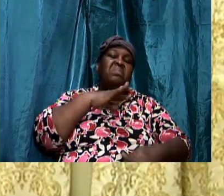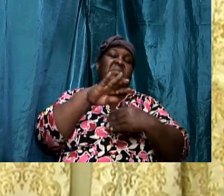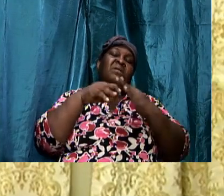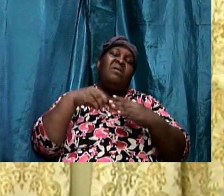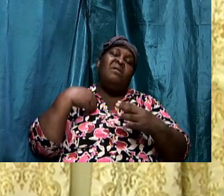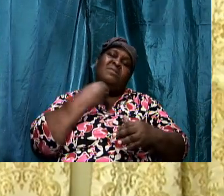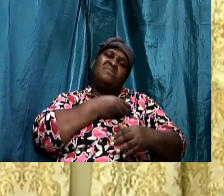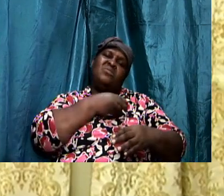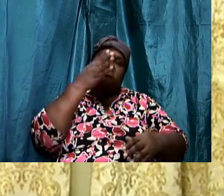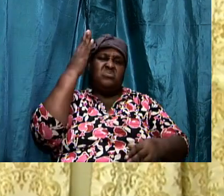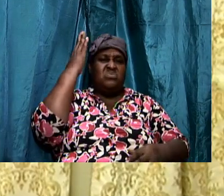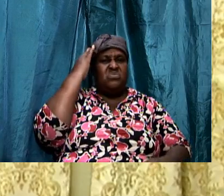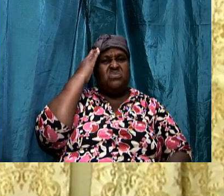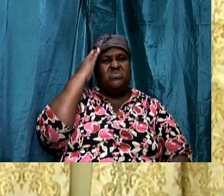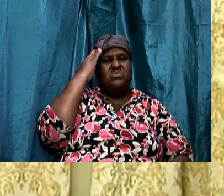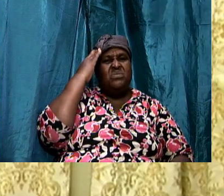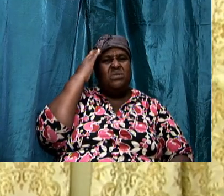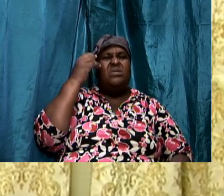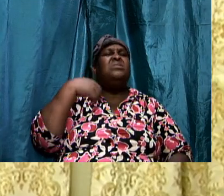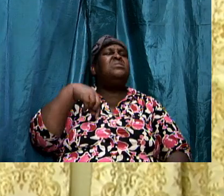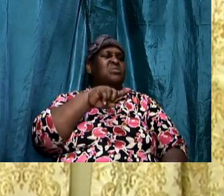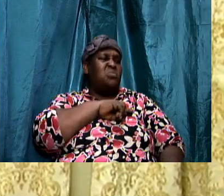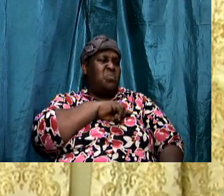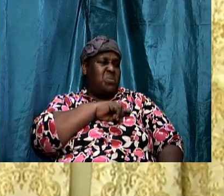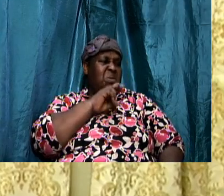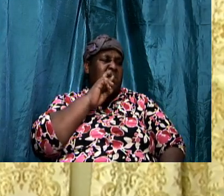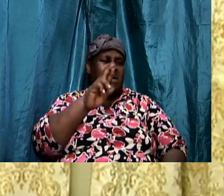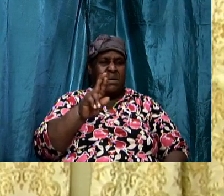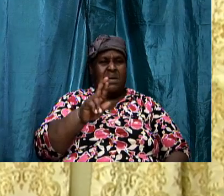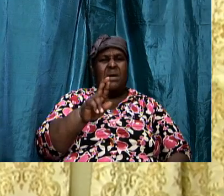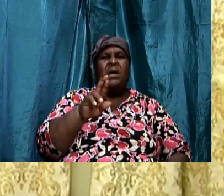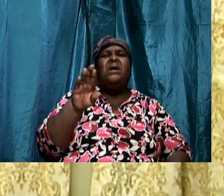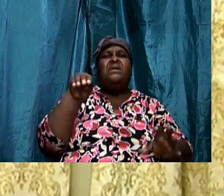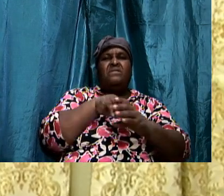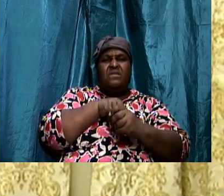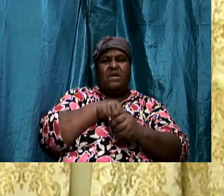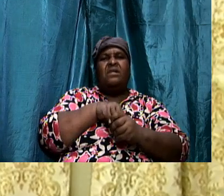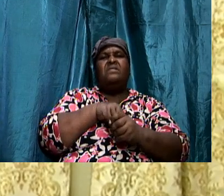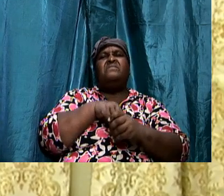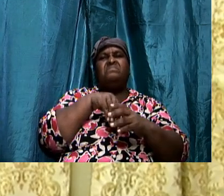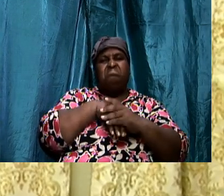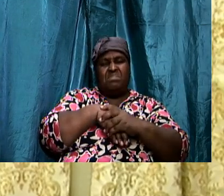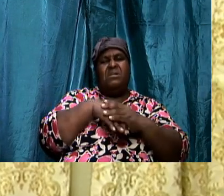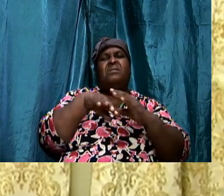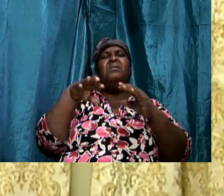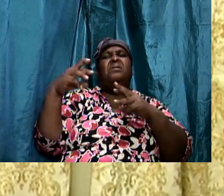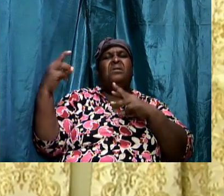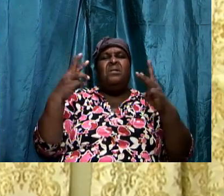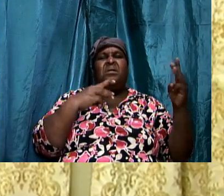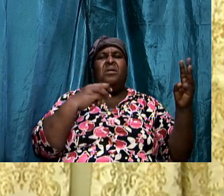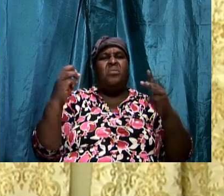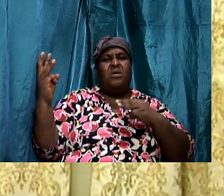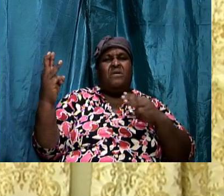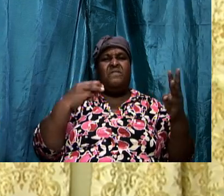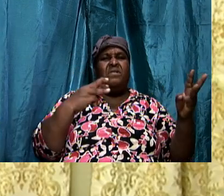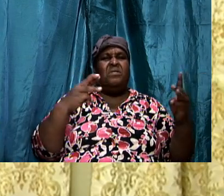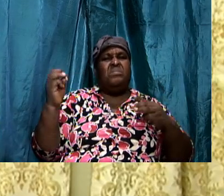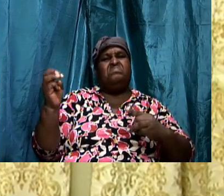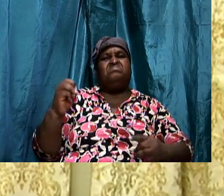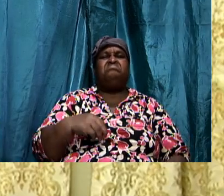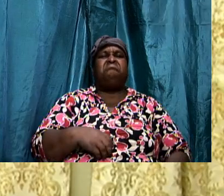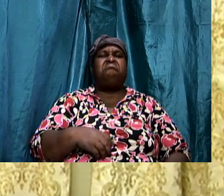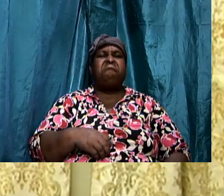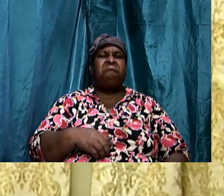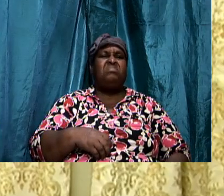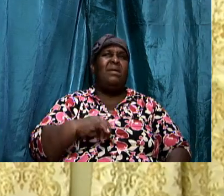we are engaged in a warfare. But it's just a word on the lips of